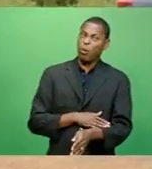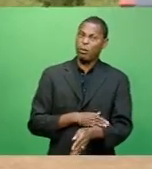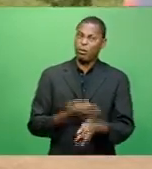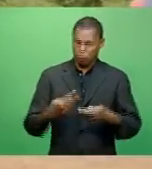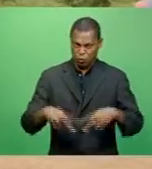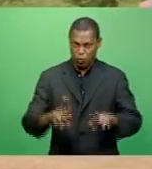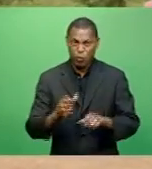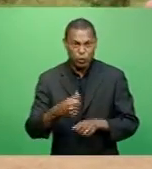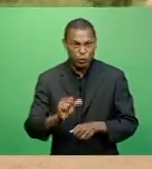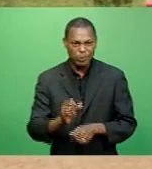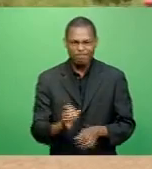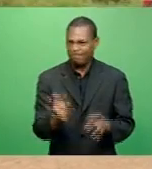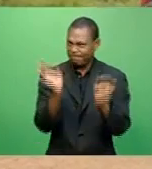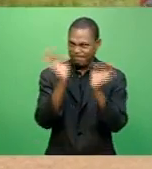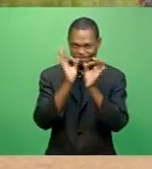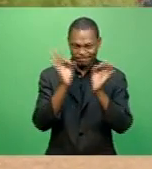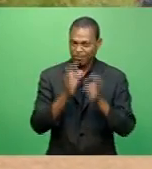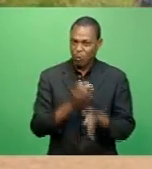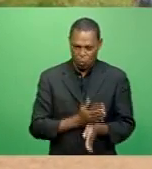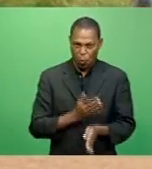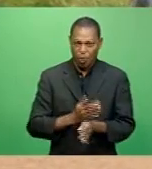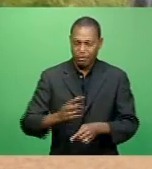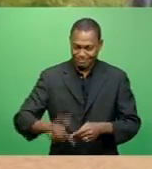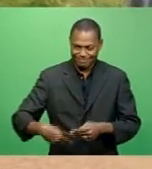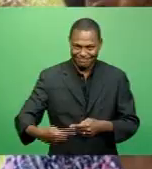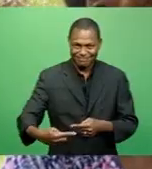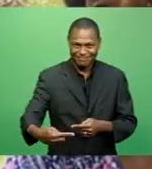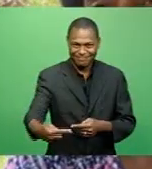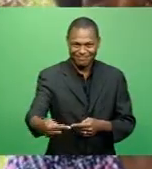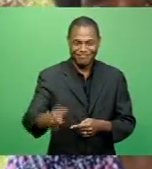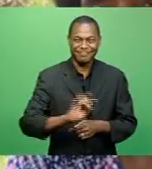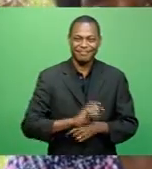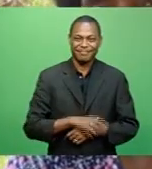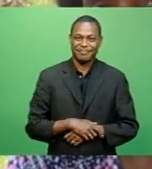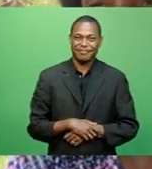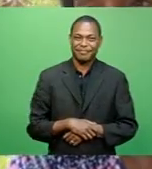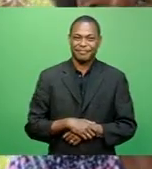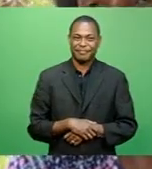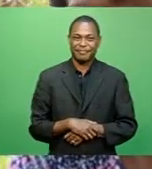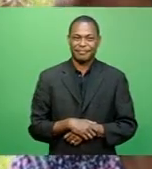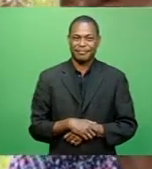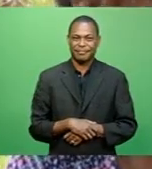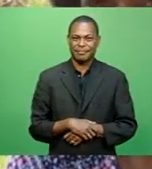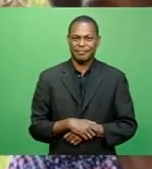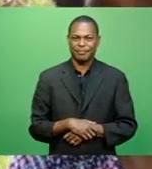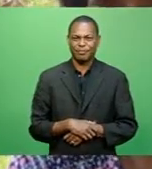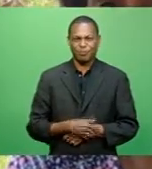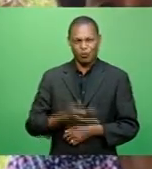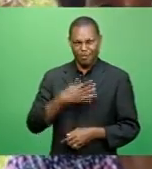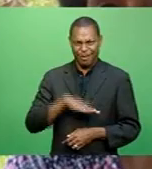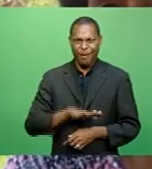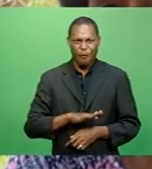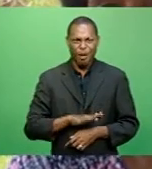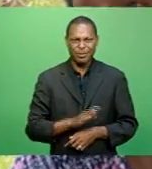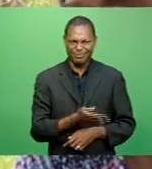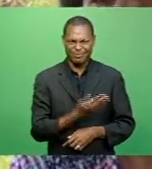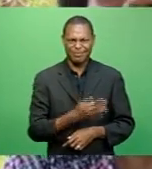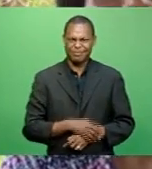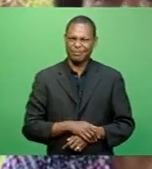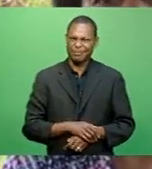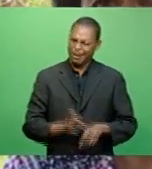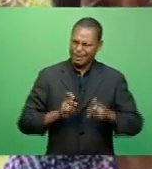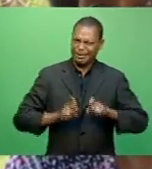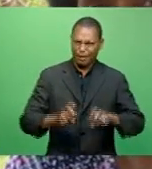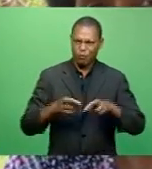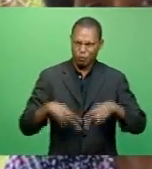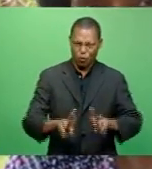unknown as works are still ongoing at Korosomo. We want this to be a permanent highway because our roadside sales